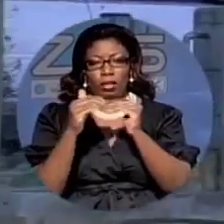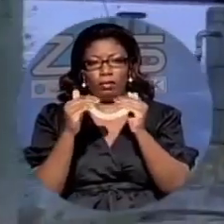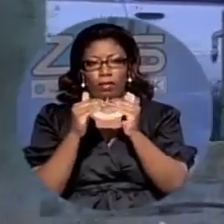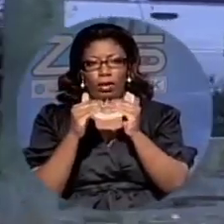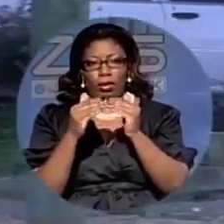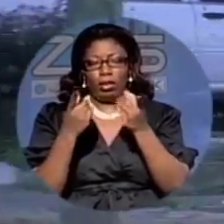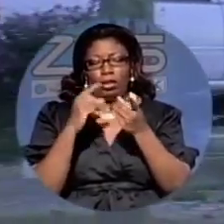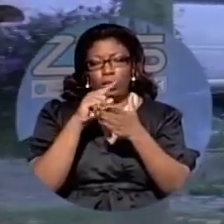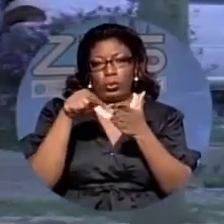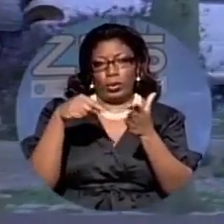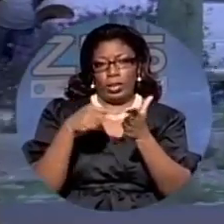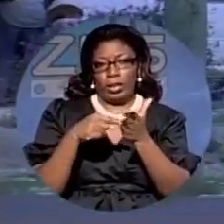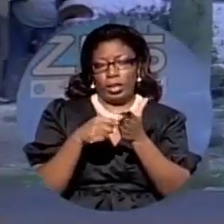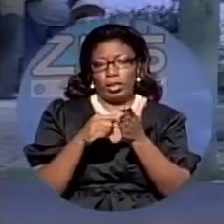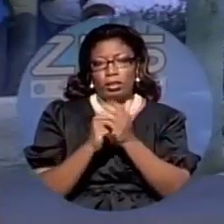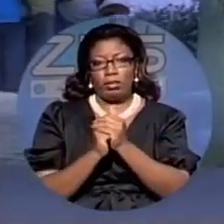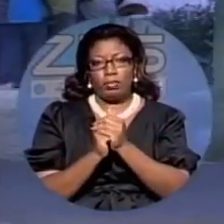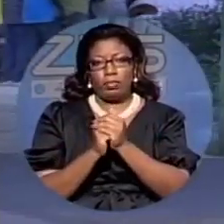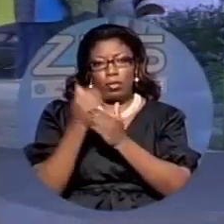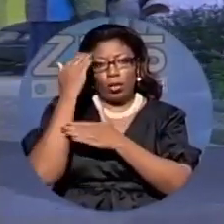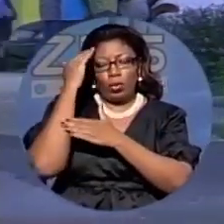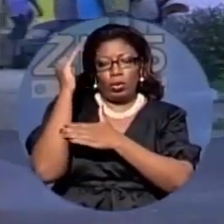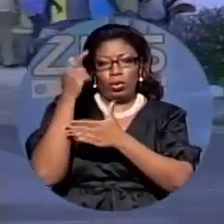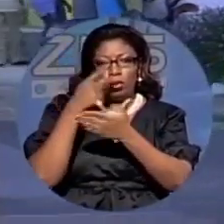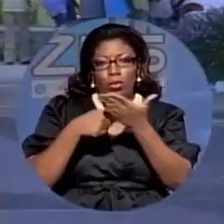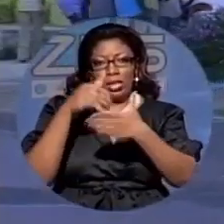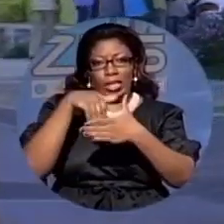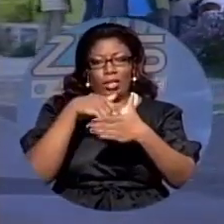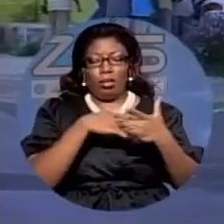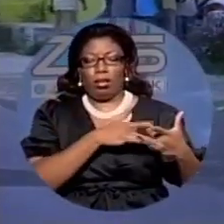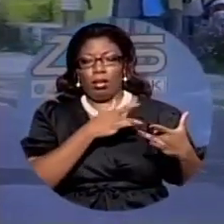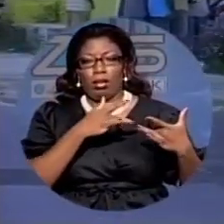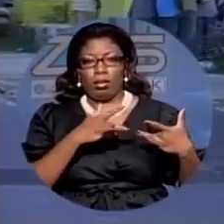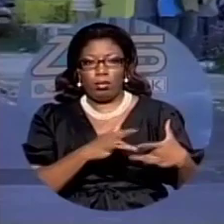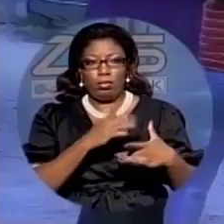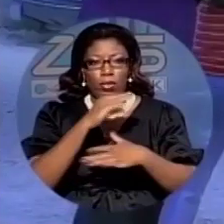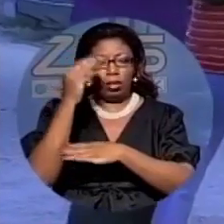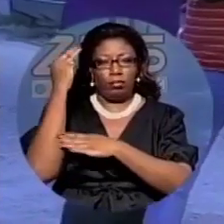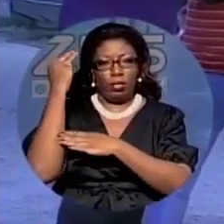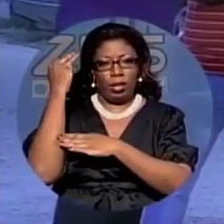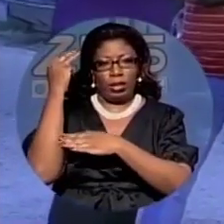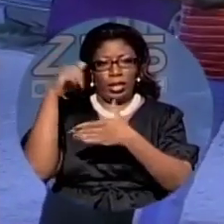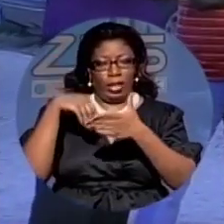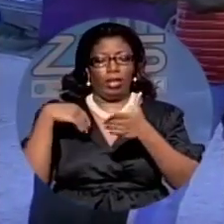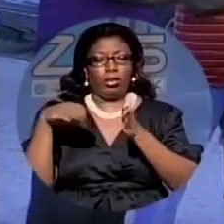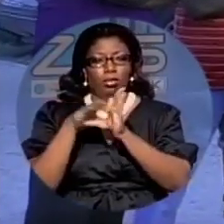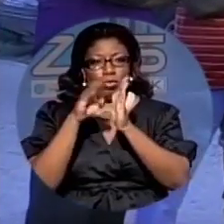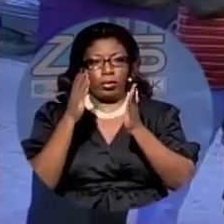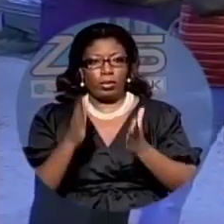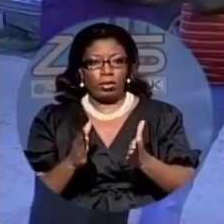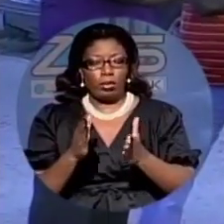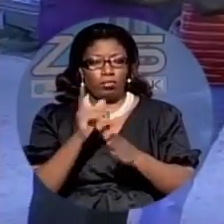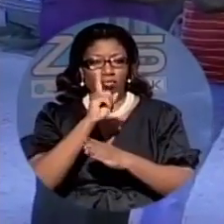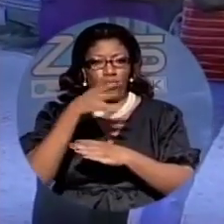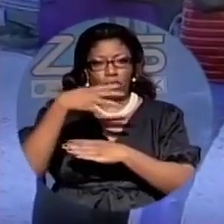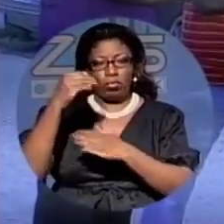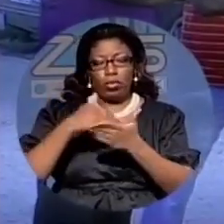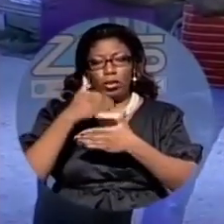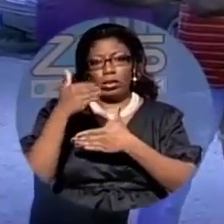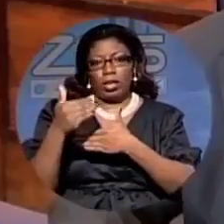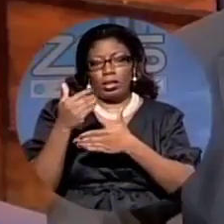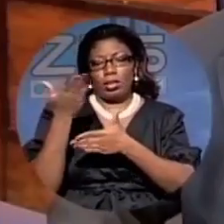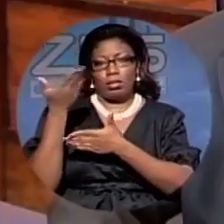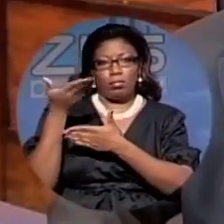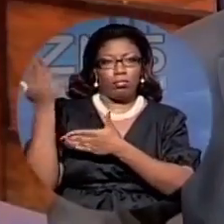know what's in the hearts and minds of these criminals or where they're about to go next. You take an incident this past